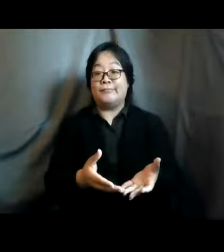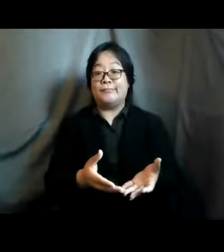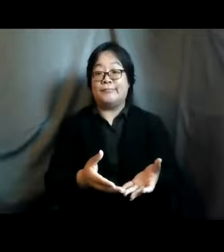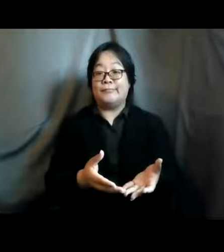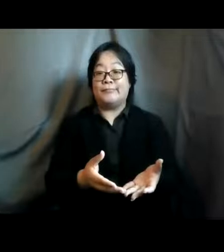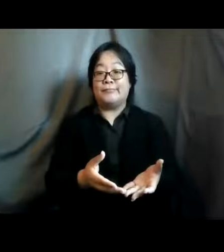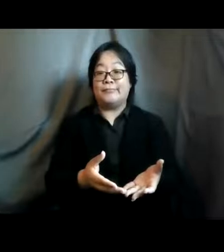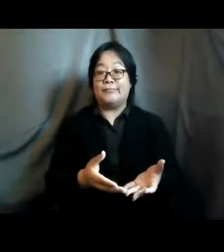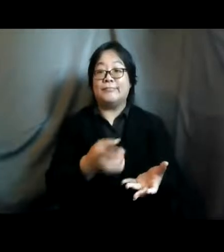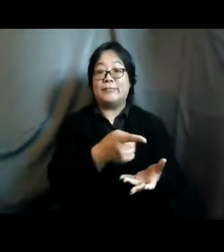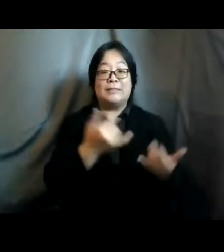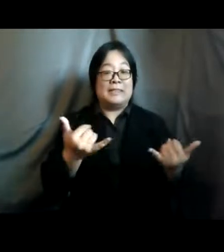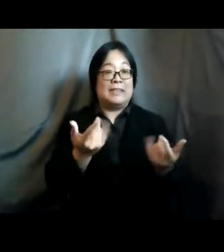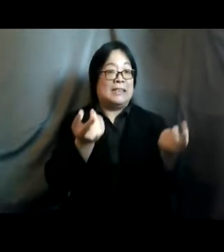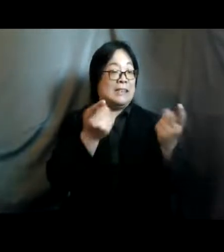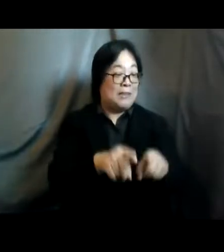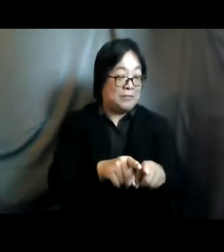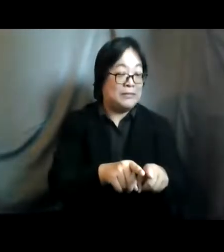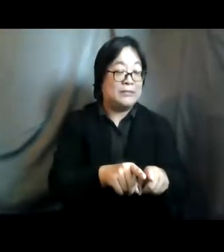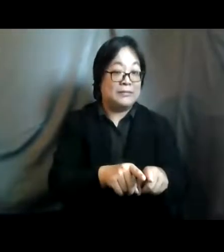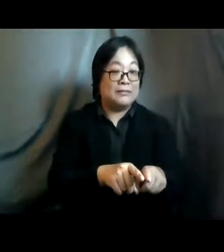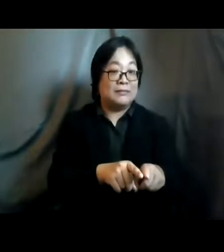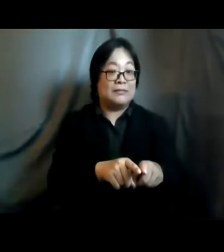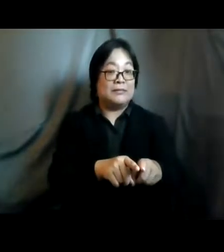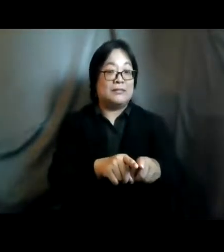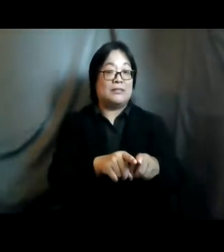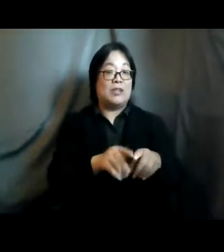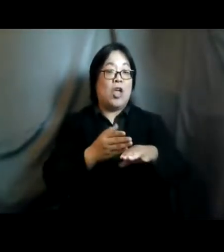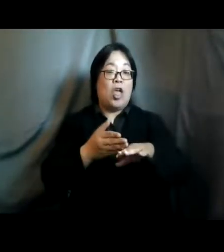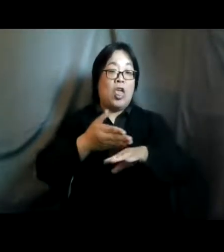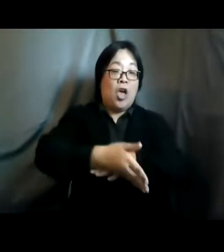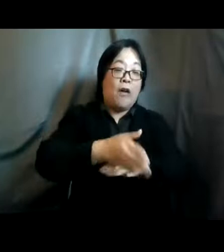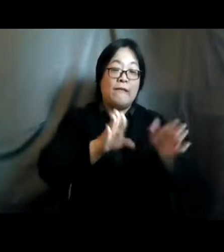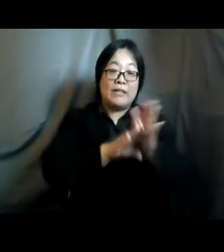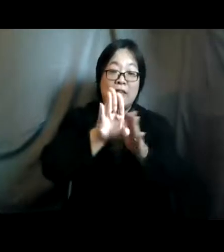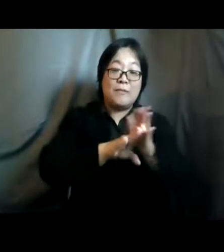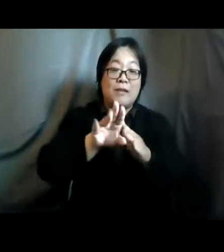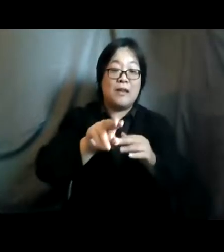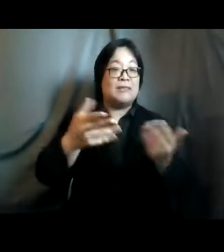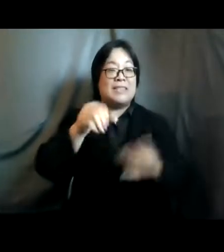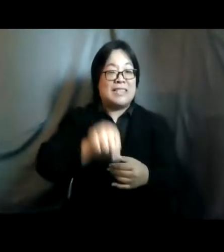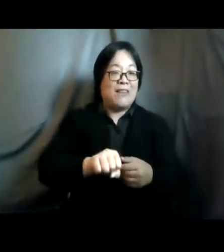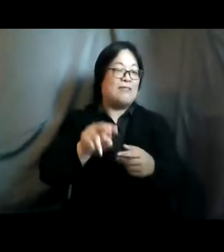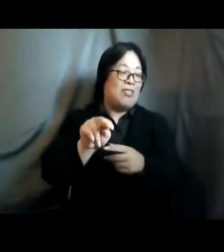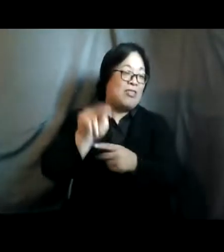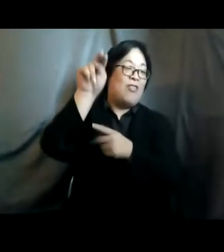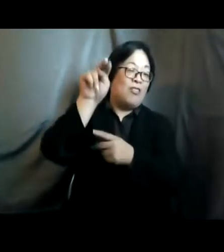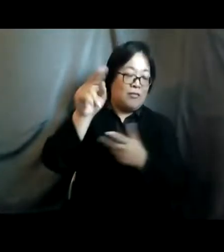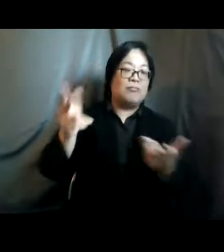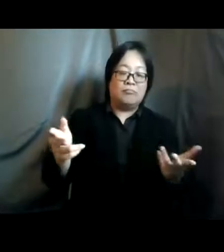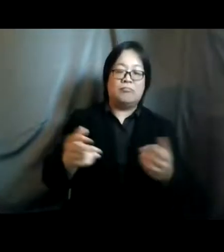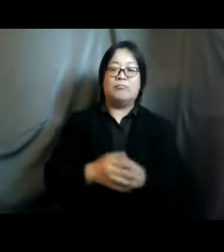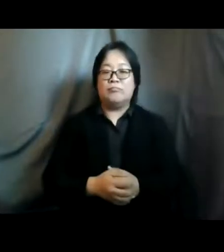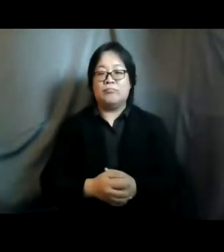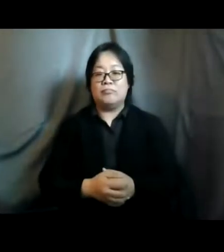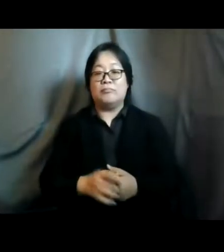you know suffering from the effects of uh the over development of the global north and we are actually bearing the undue burden and